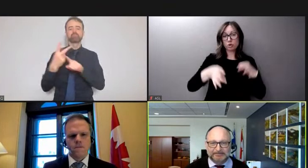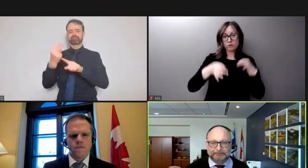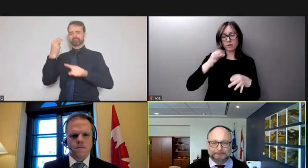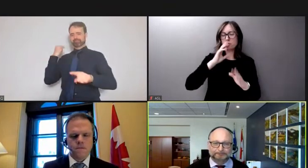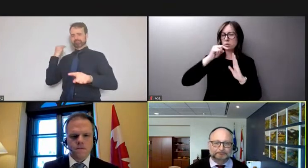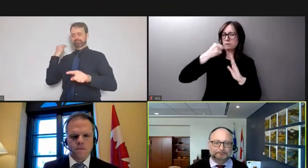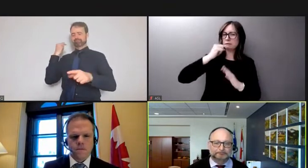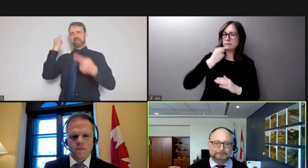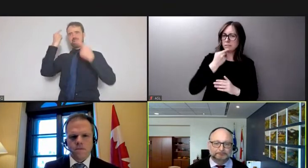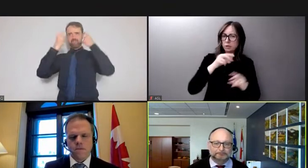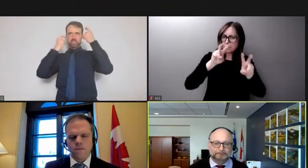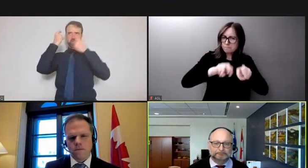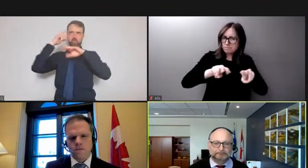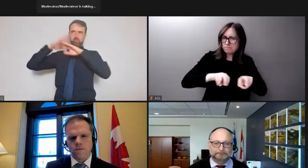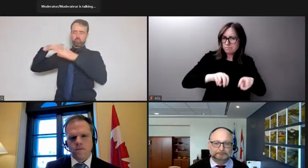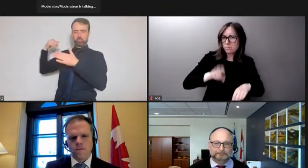seriously.